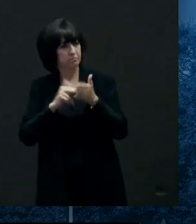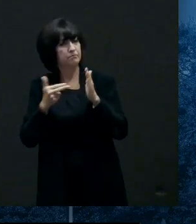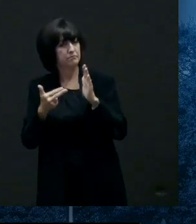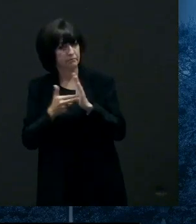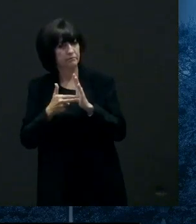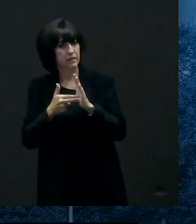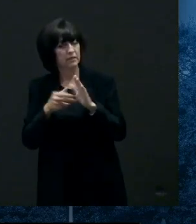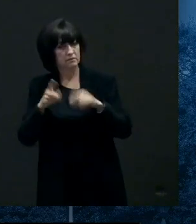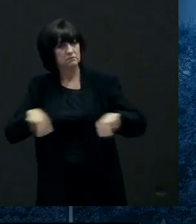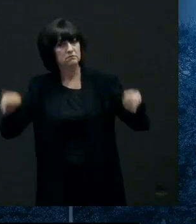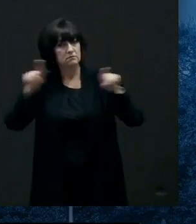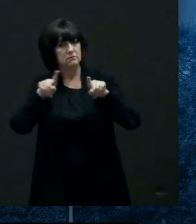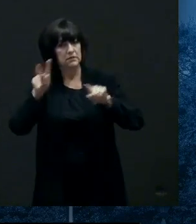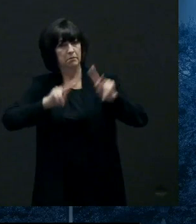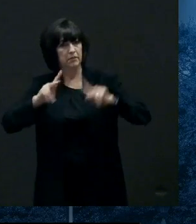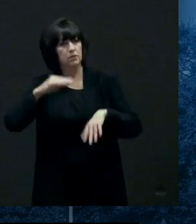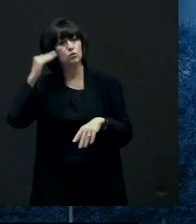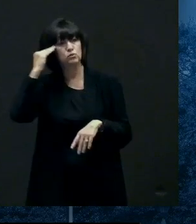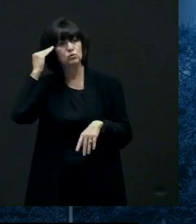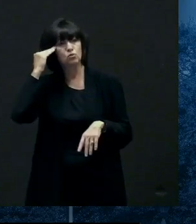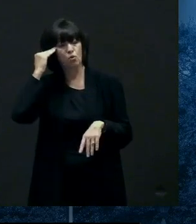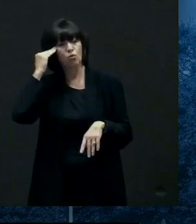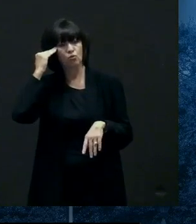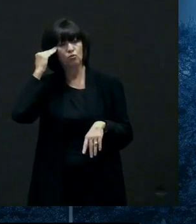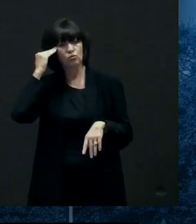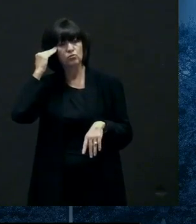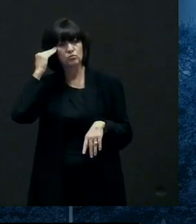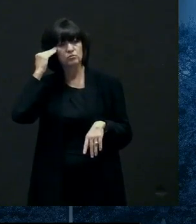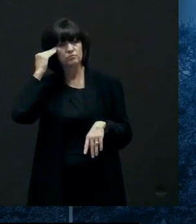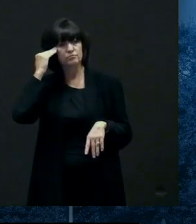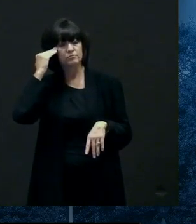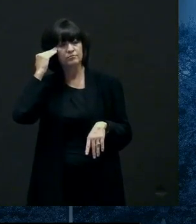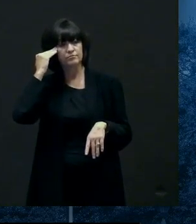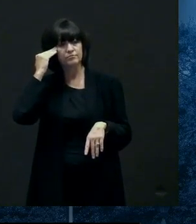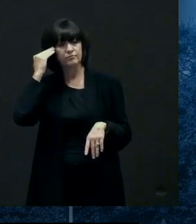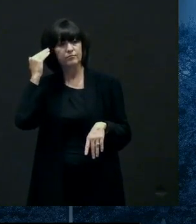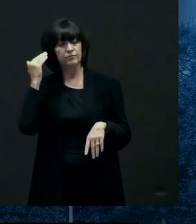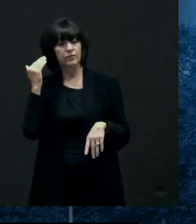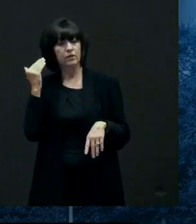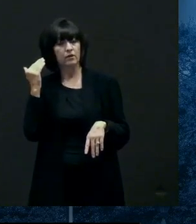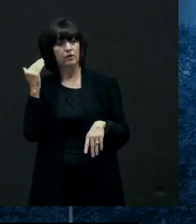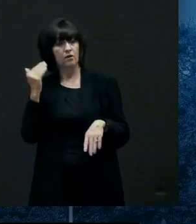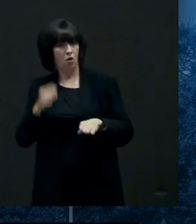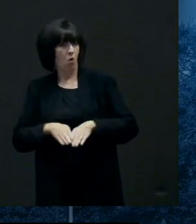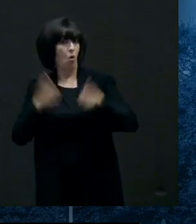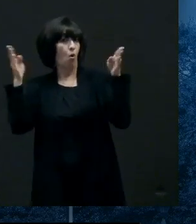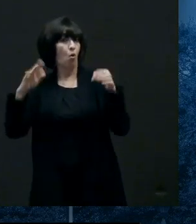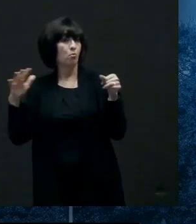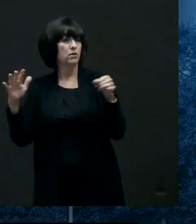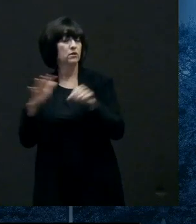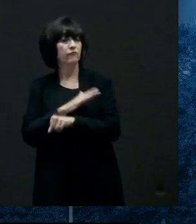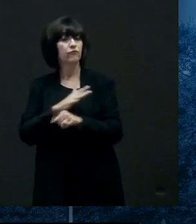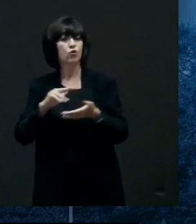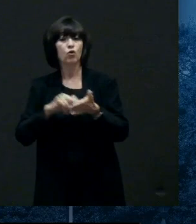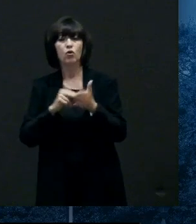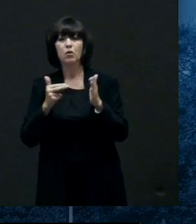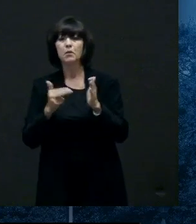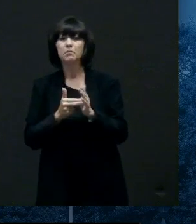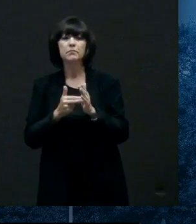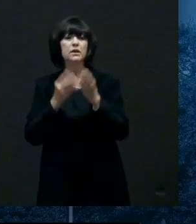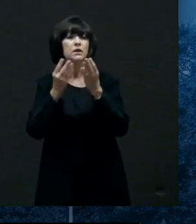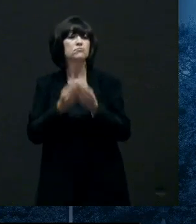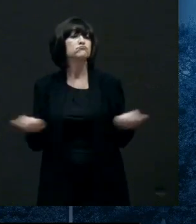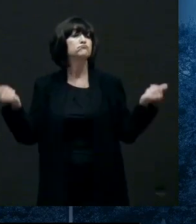uh that you know frankly is not the right signal to send now which is we've we've accomplished